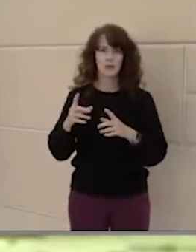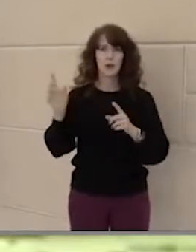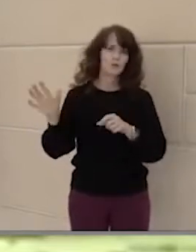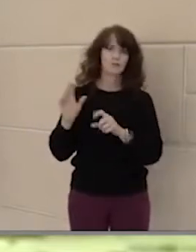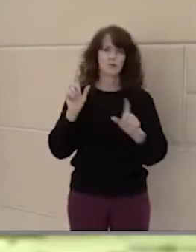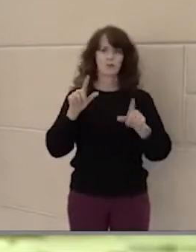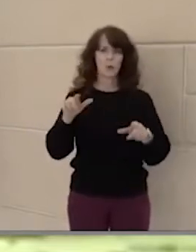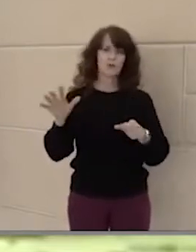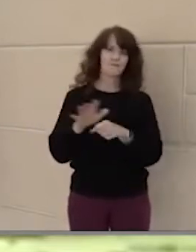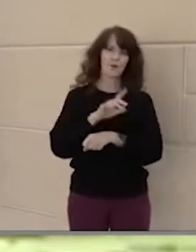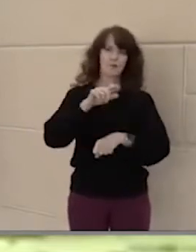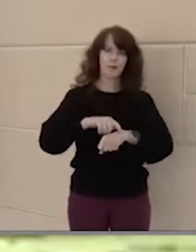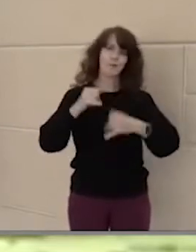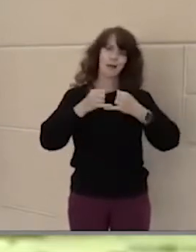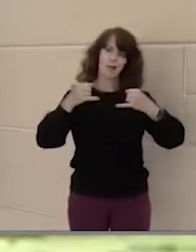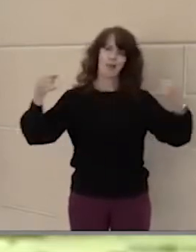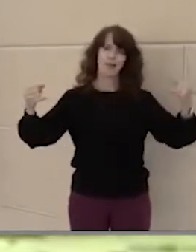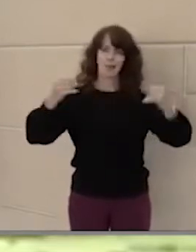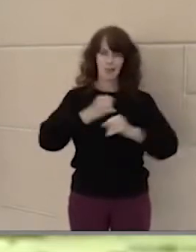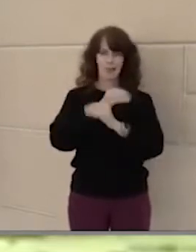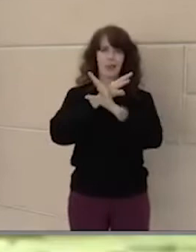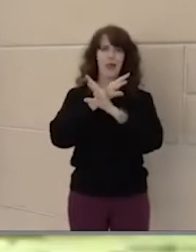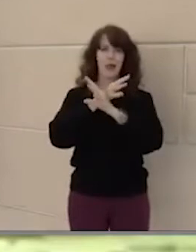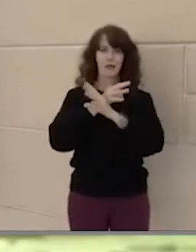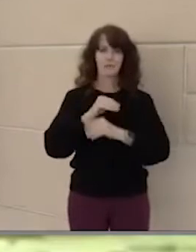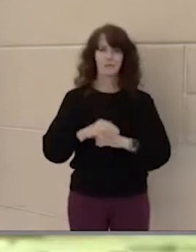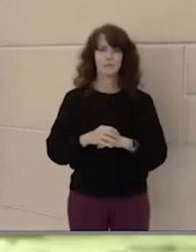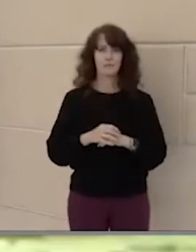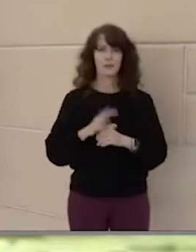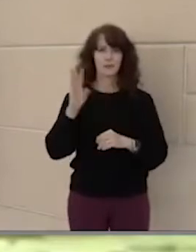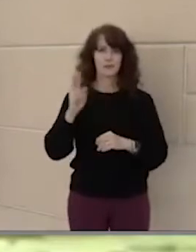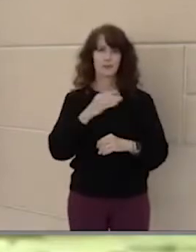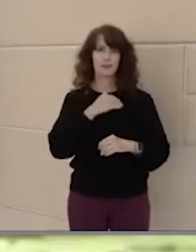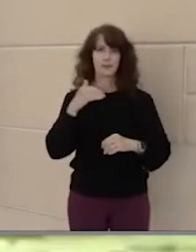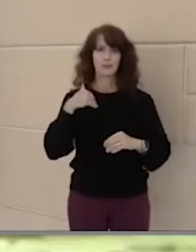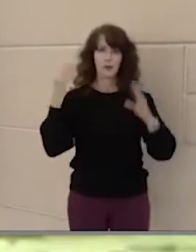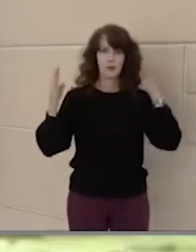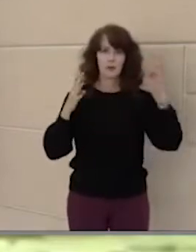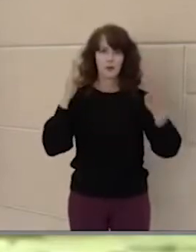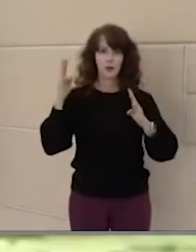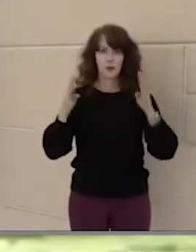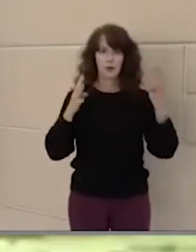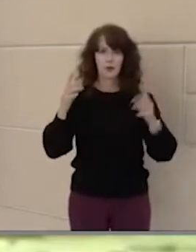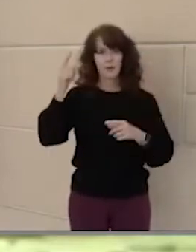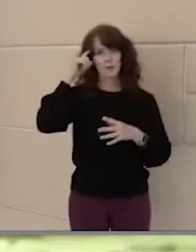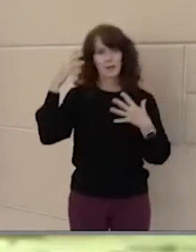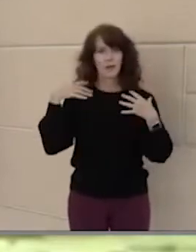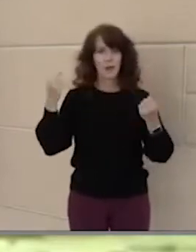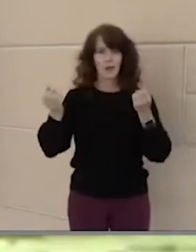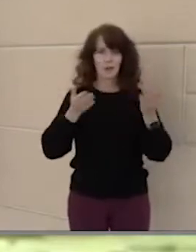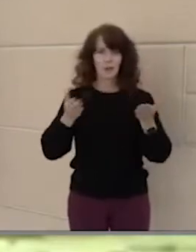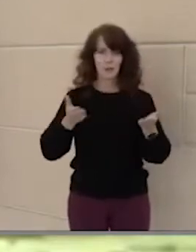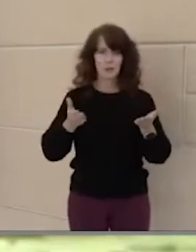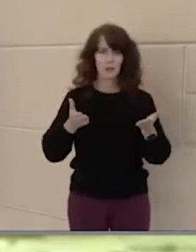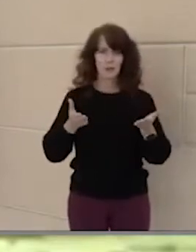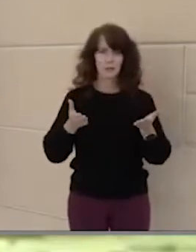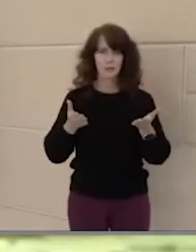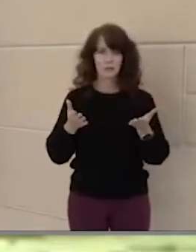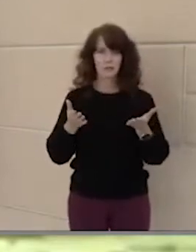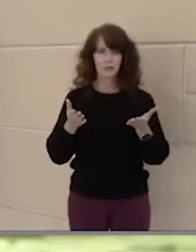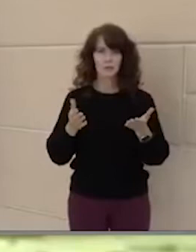-time online. My group, consisting of six members, aimed to create homework help and mental health services with peer tutors.